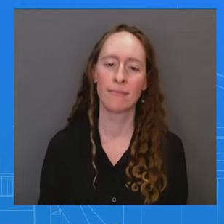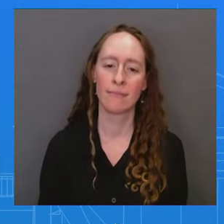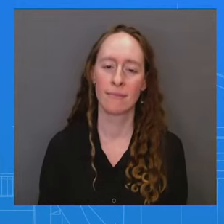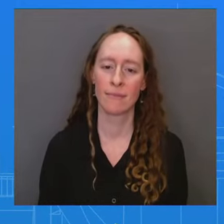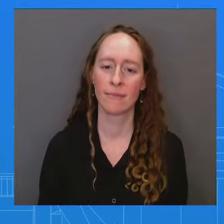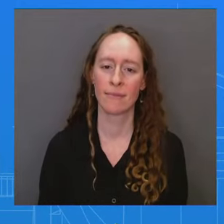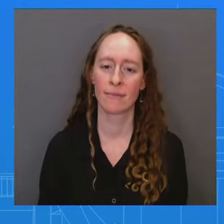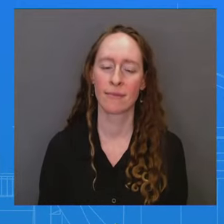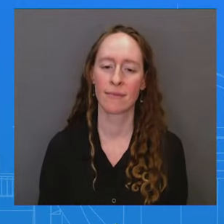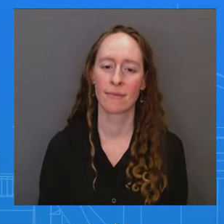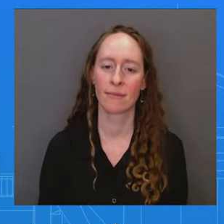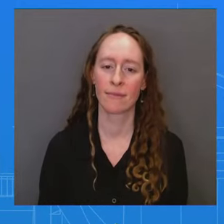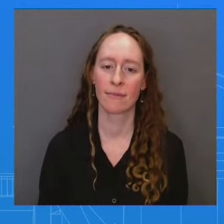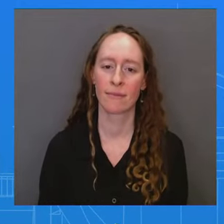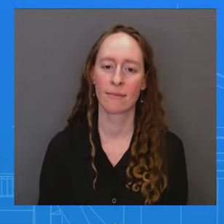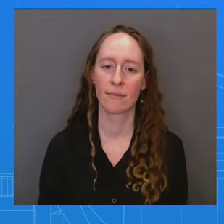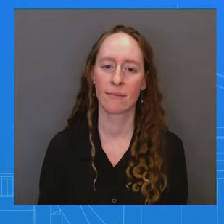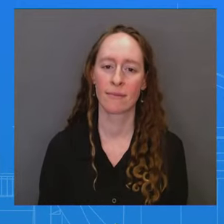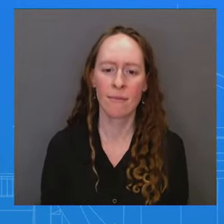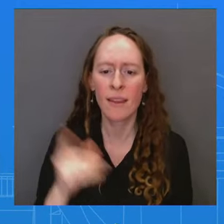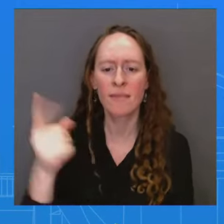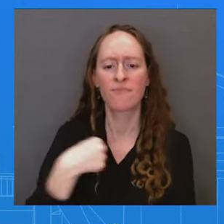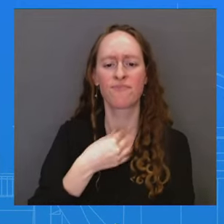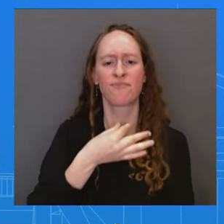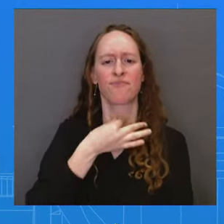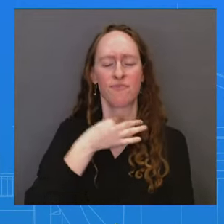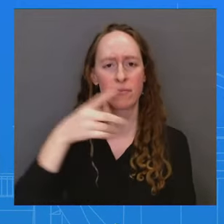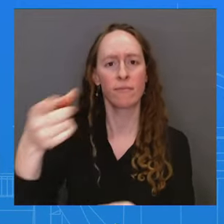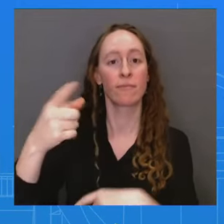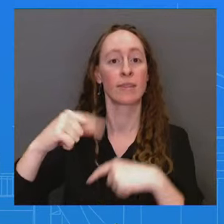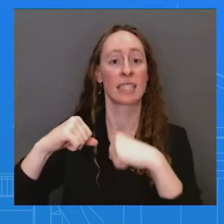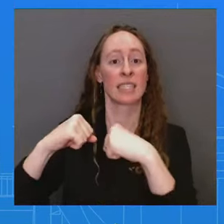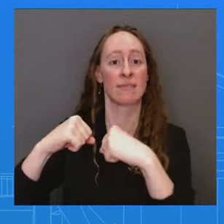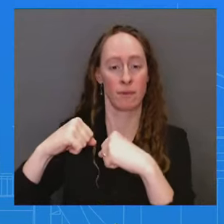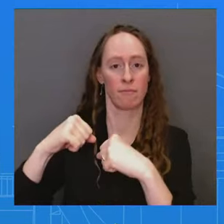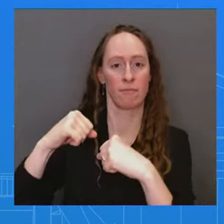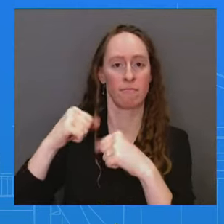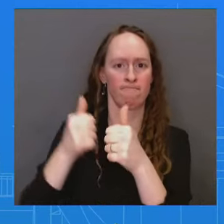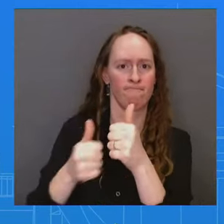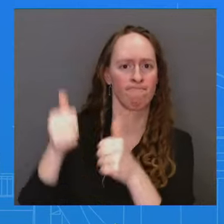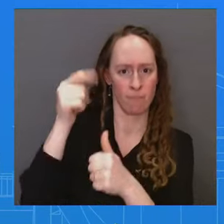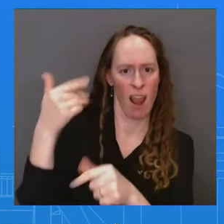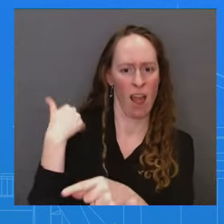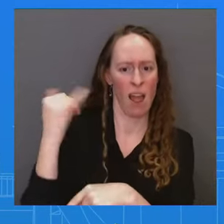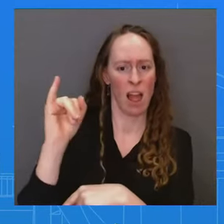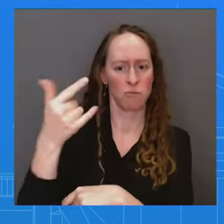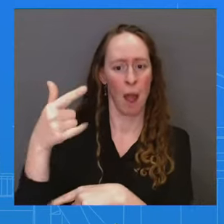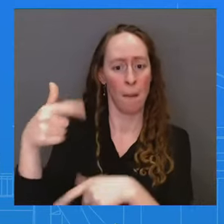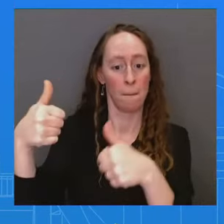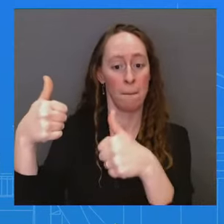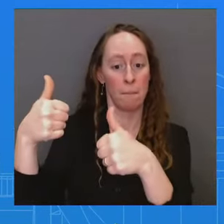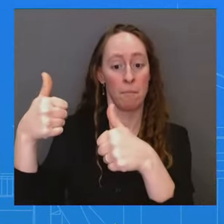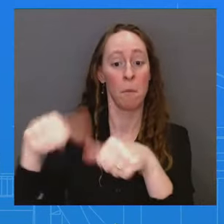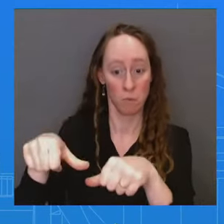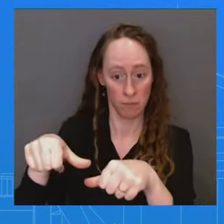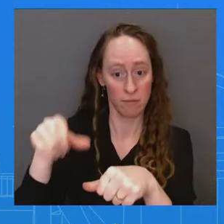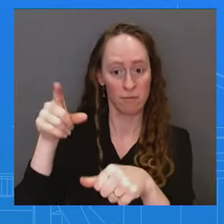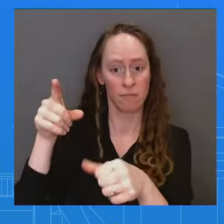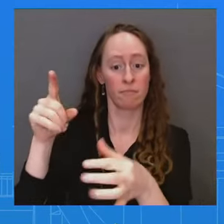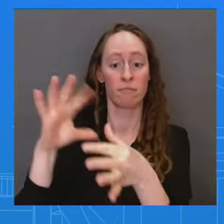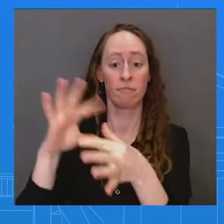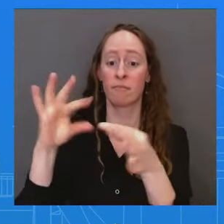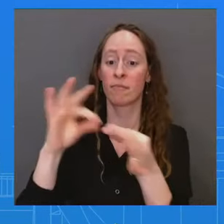IG that says that American defense officials didn't fully account for nearly 40,000 weapons